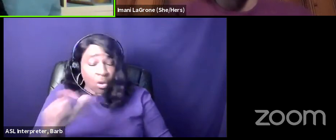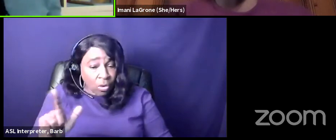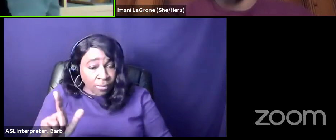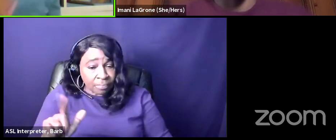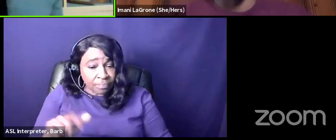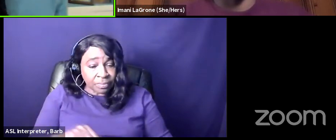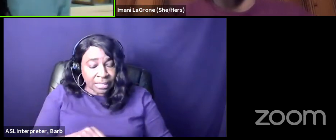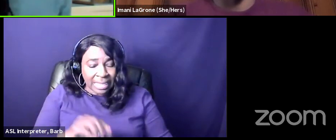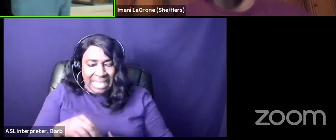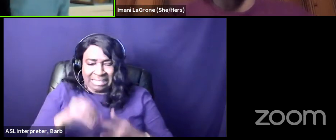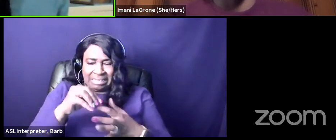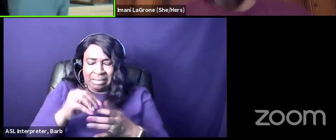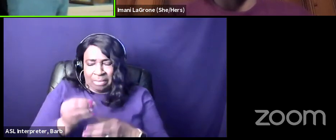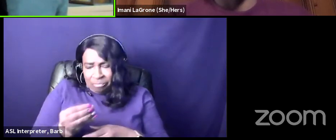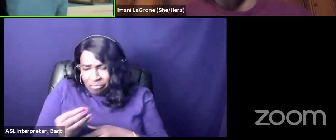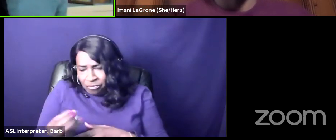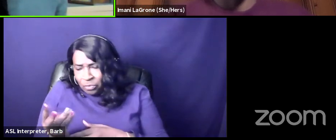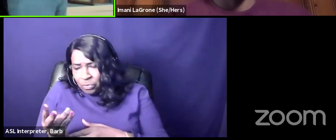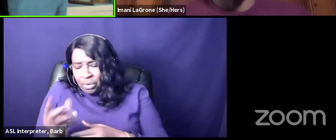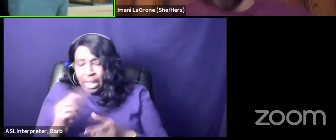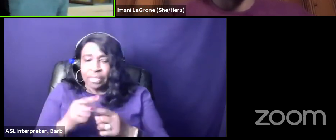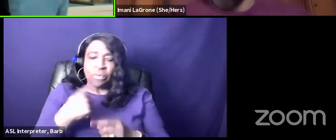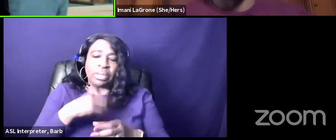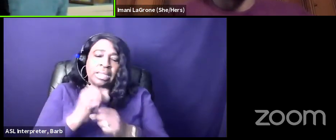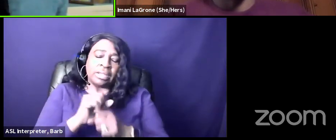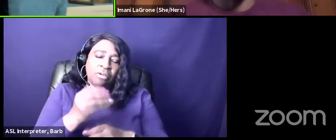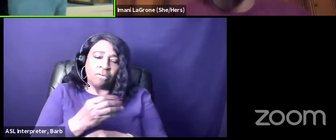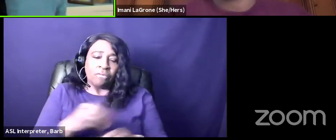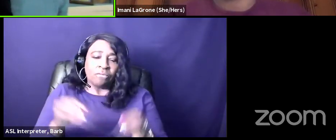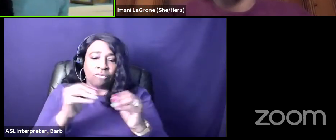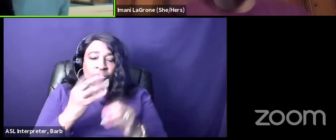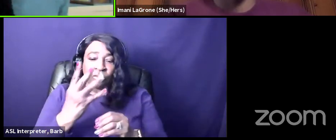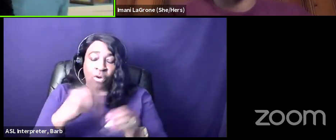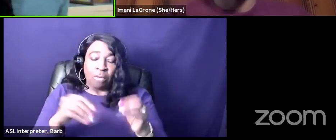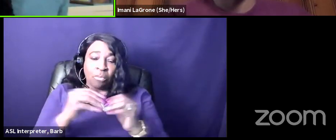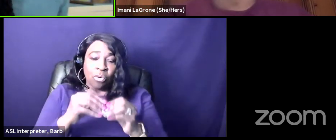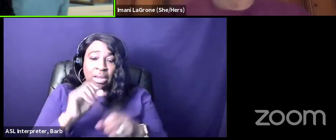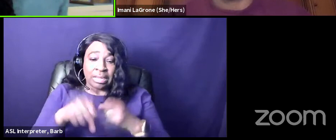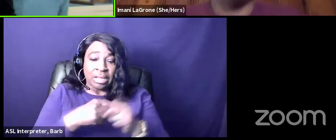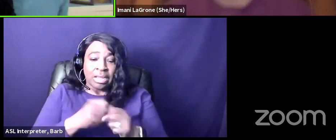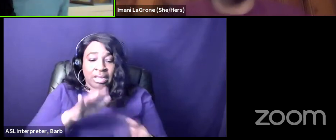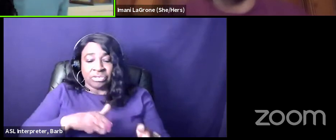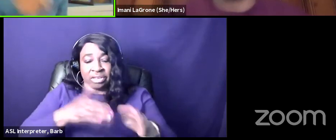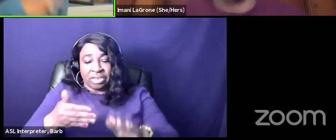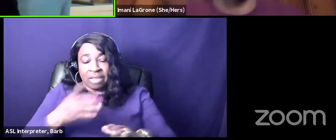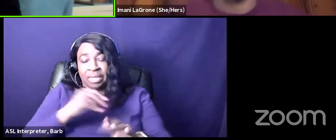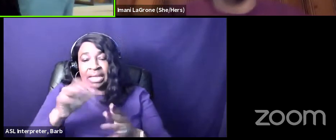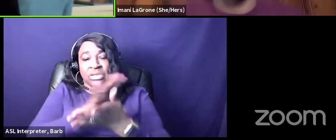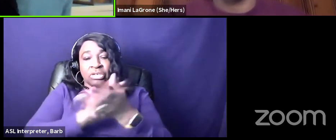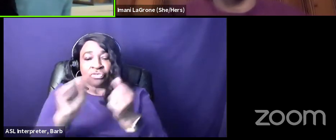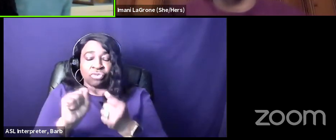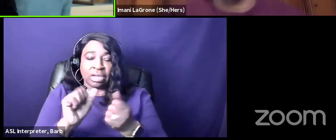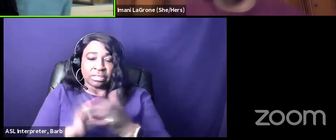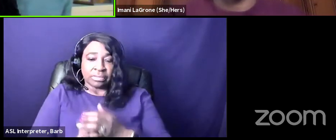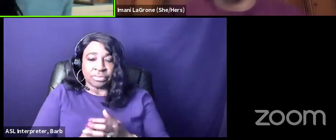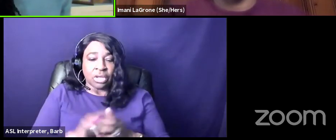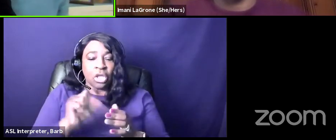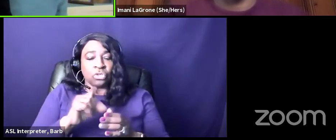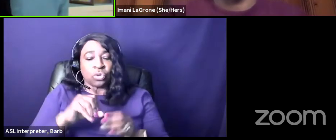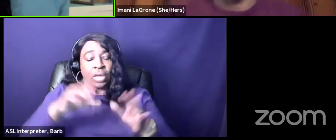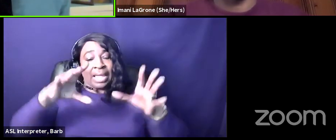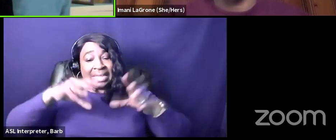little pocket and then we get four more years of death and destruction which black women told you so it's like go with this guy